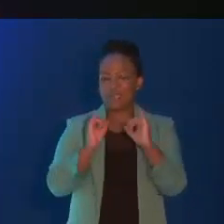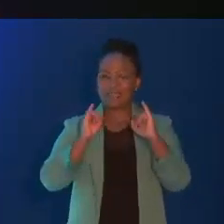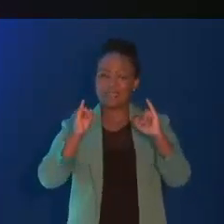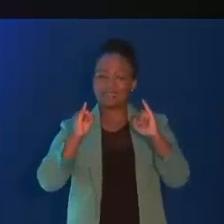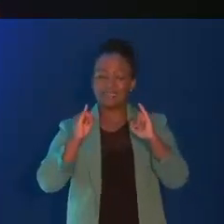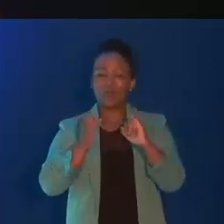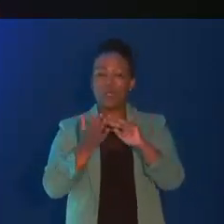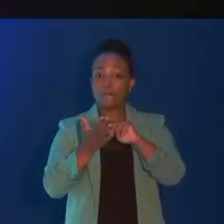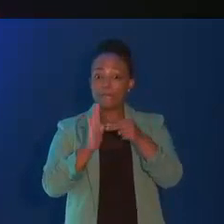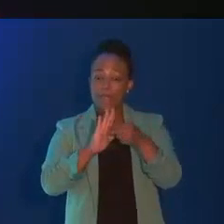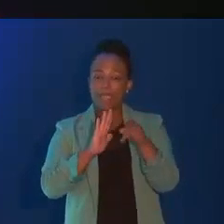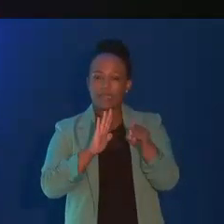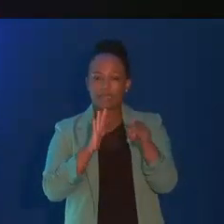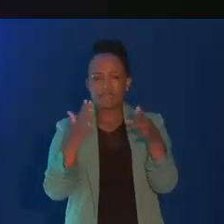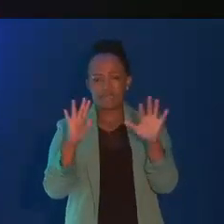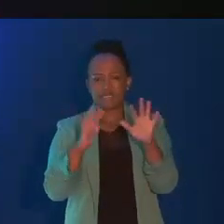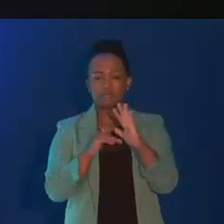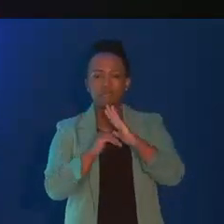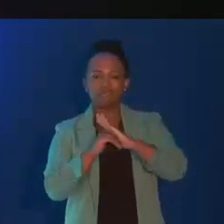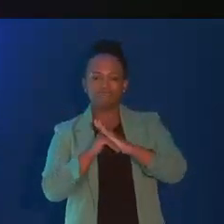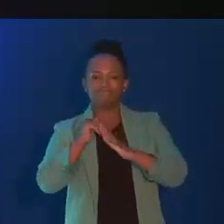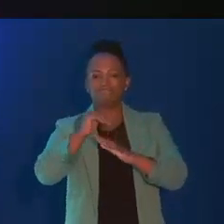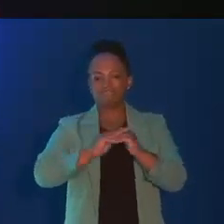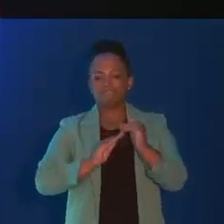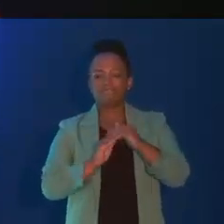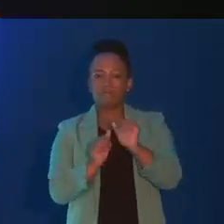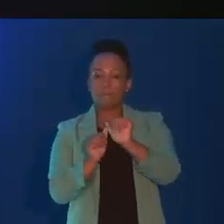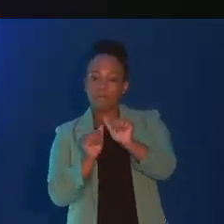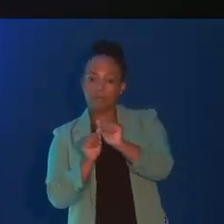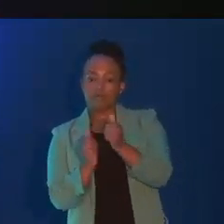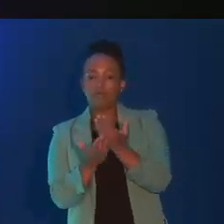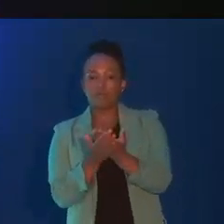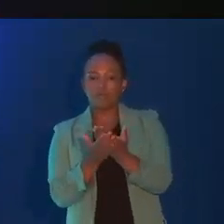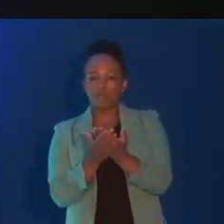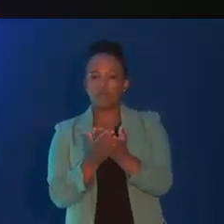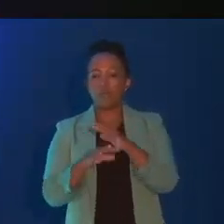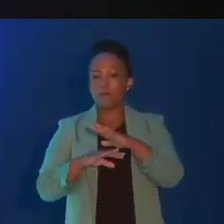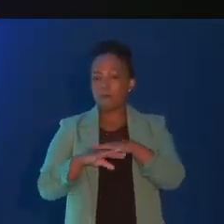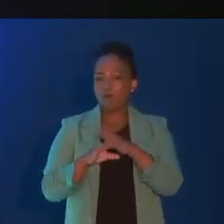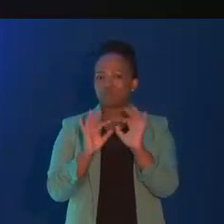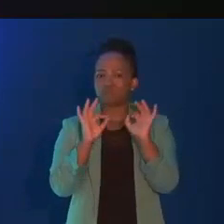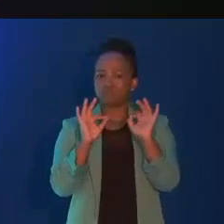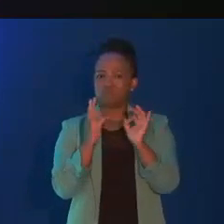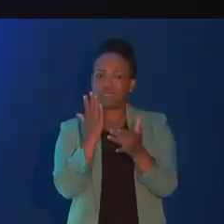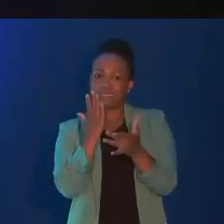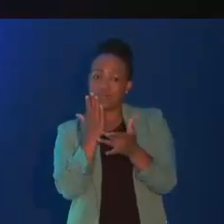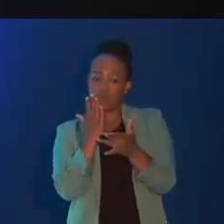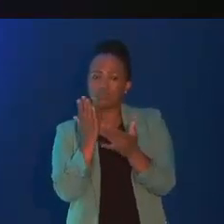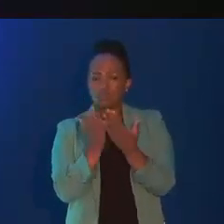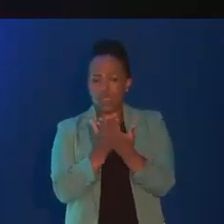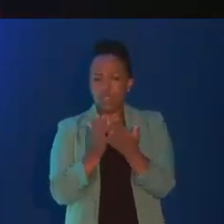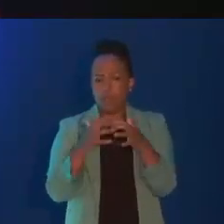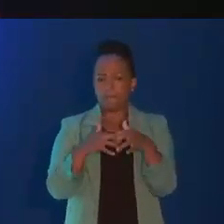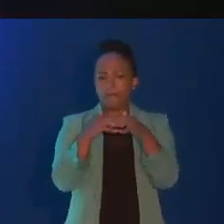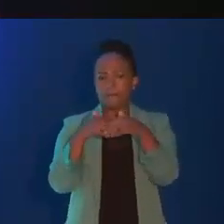recovery plan aimed at building back better, greener, more digital, and more inclusive.